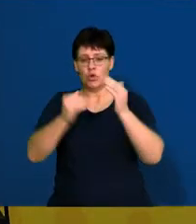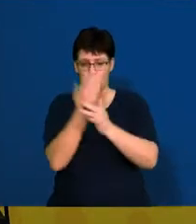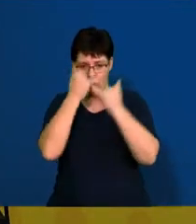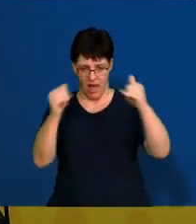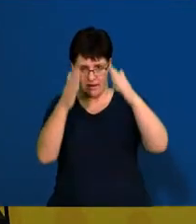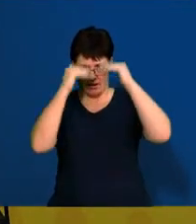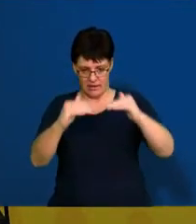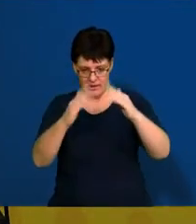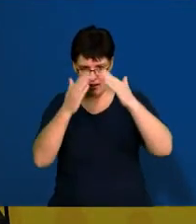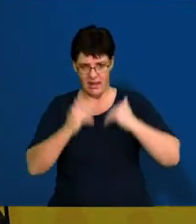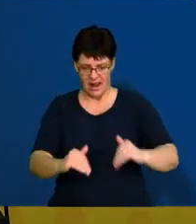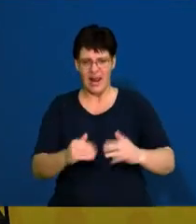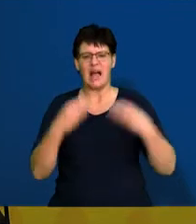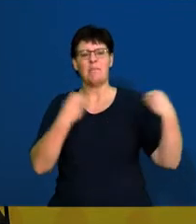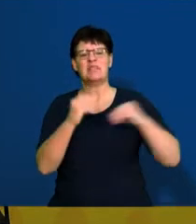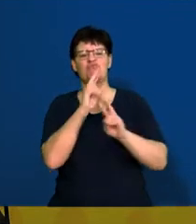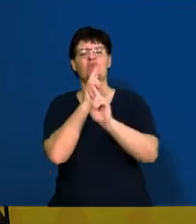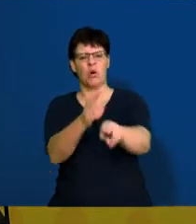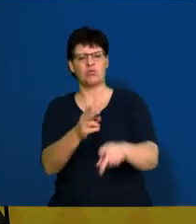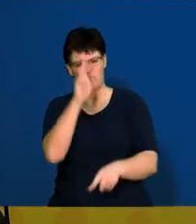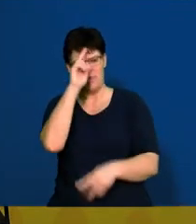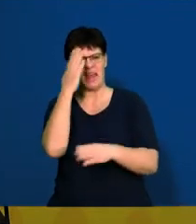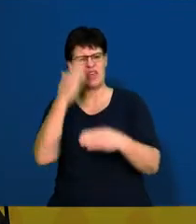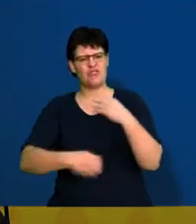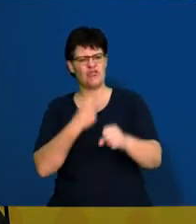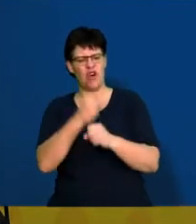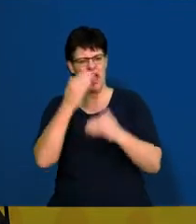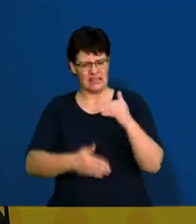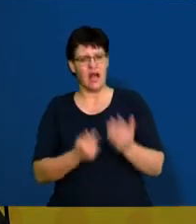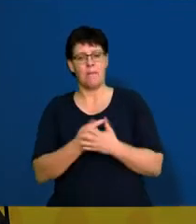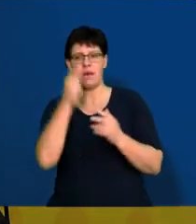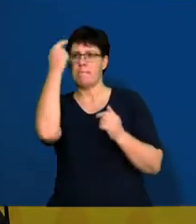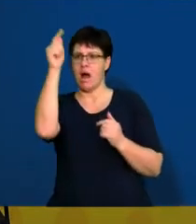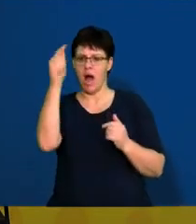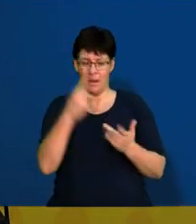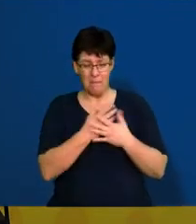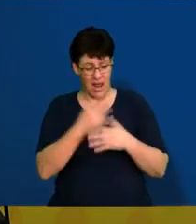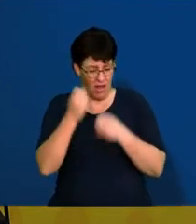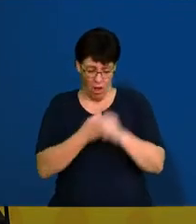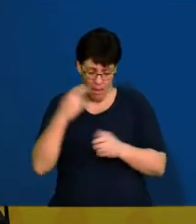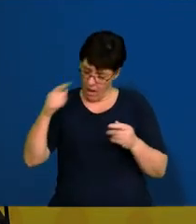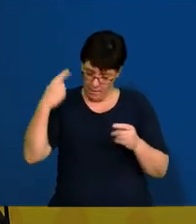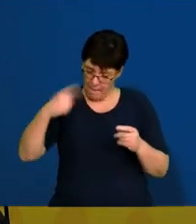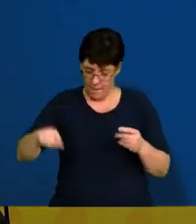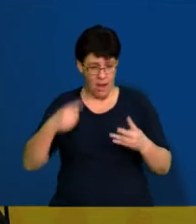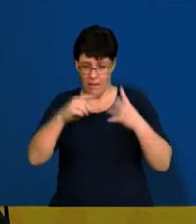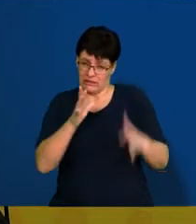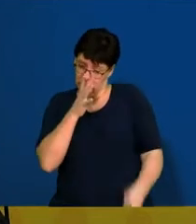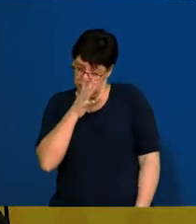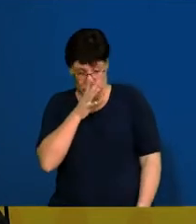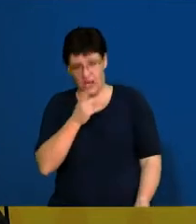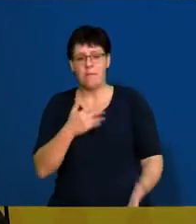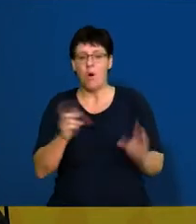So, keep it like a business report. Remember at the end of the year that your markers are going to be marking thousands of papers a day. So,